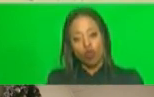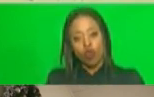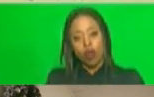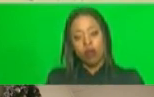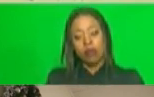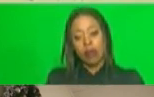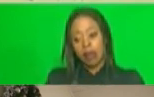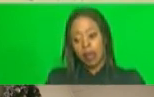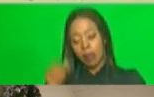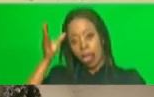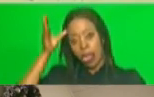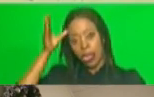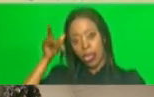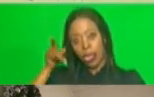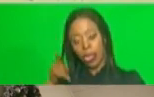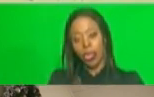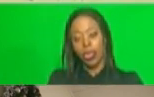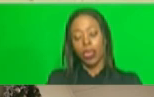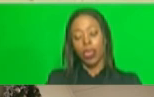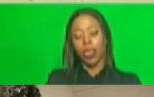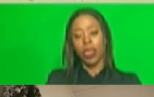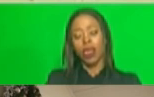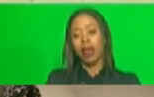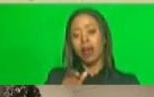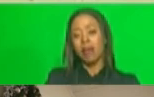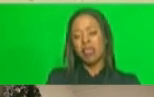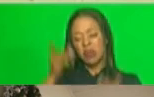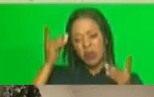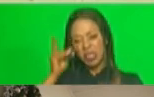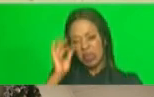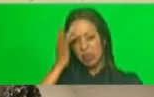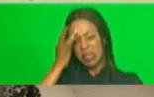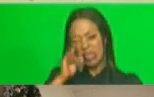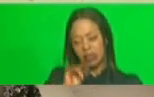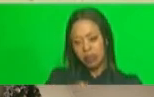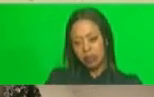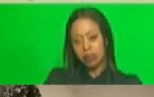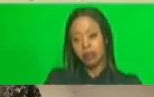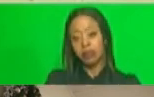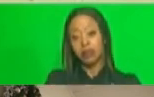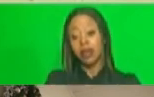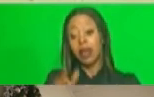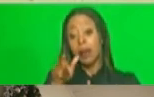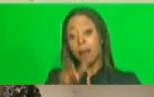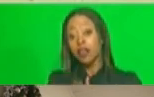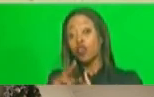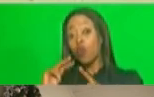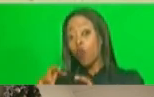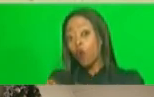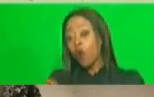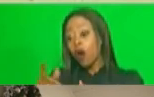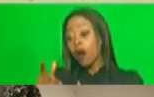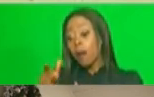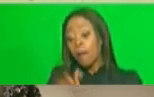pathologists, epidemiologists, forensic pathologists and others.